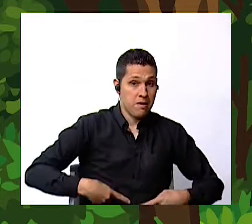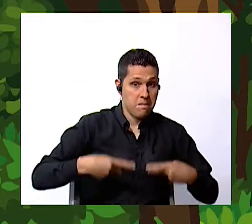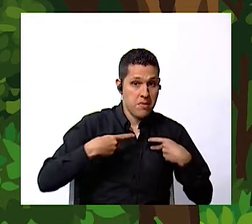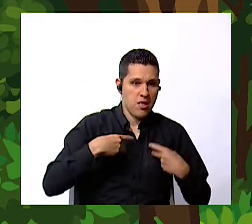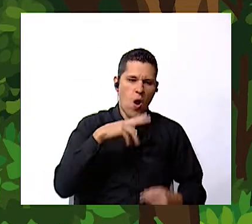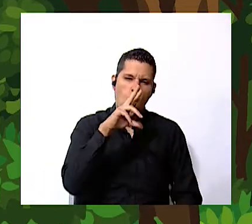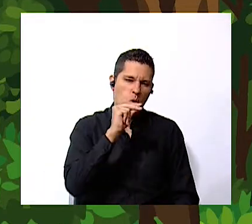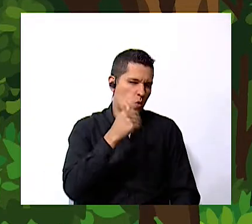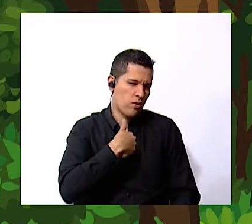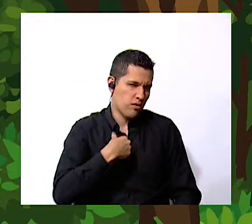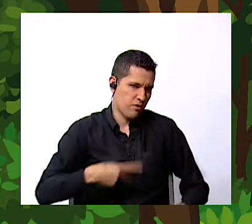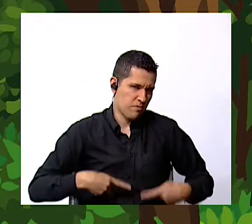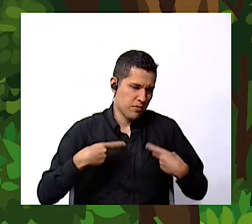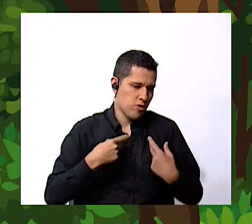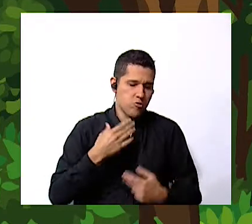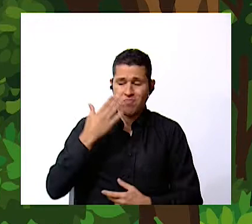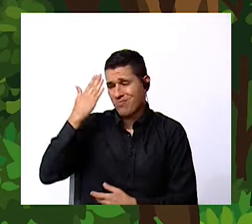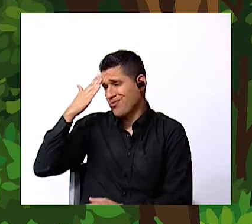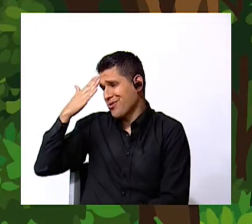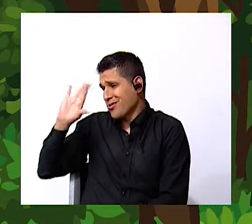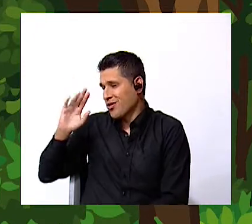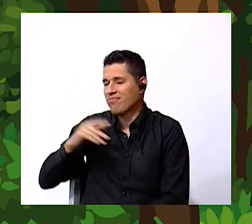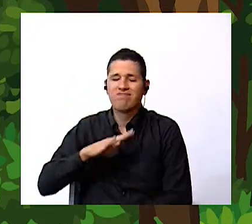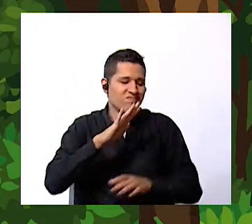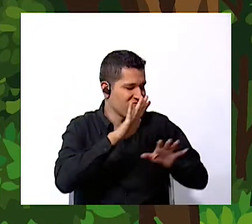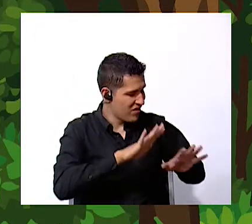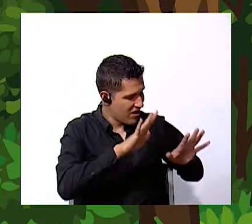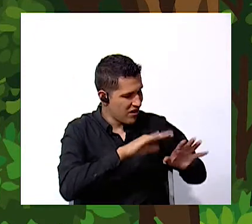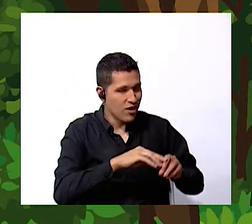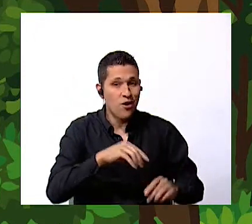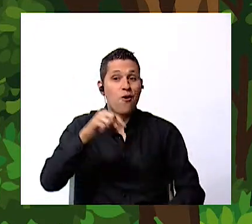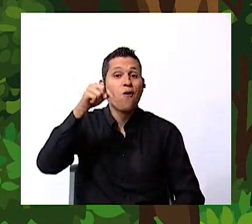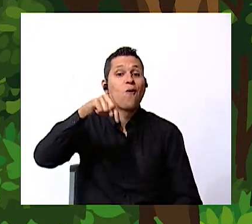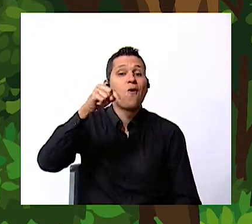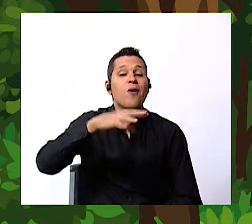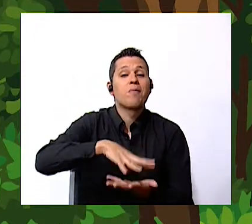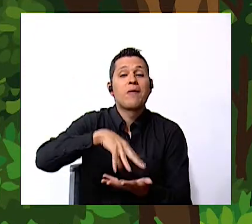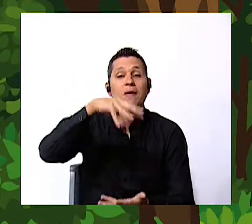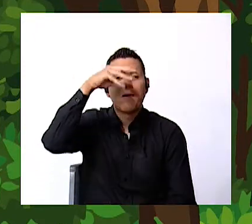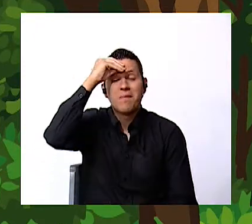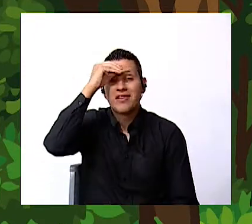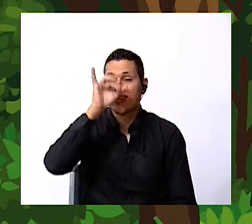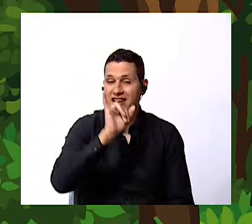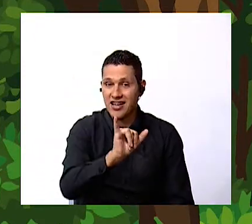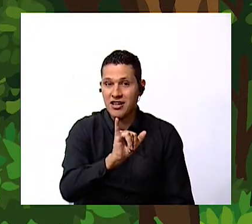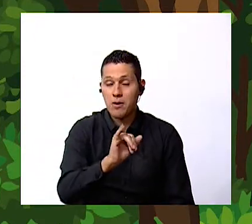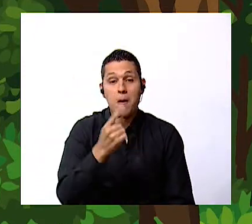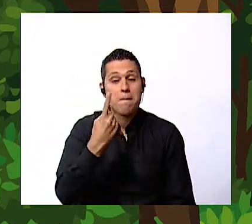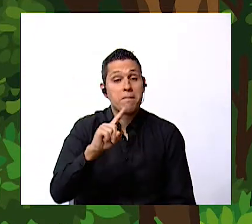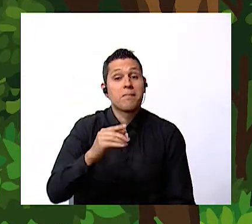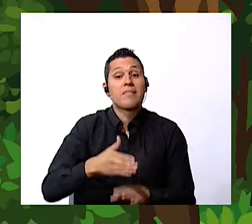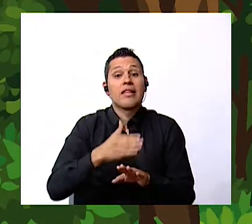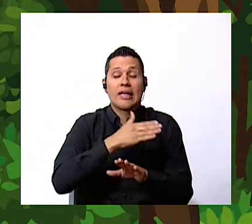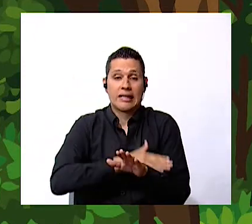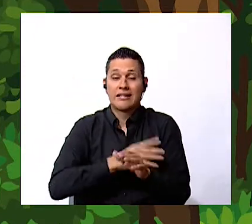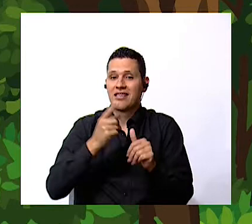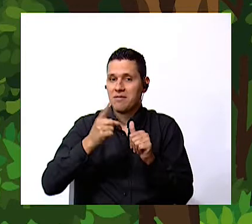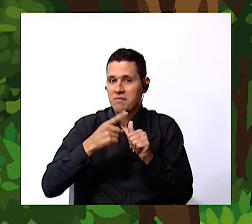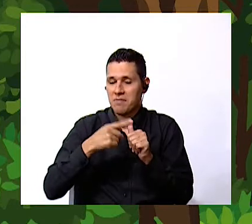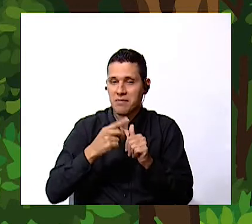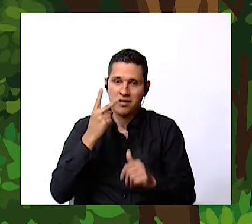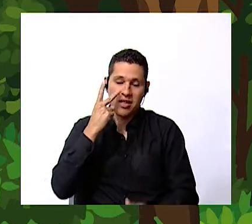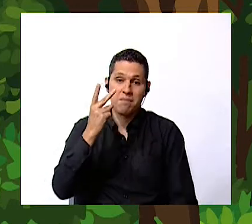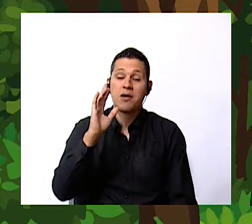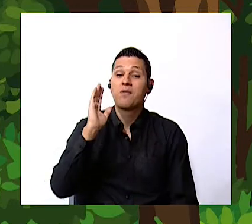I don't know well don't worry we are going to learn about that but first we are going to let's have a presentation